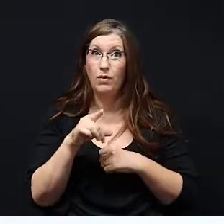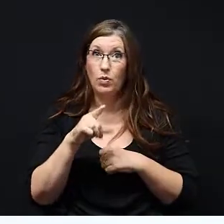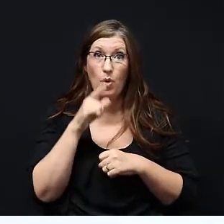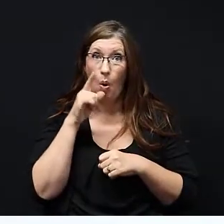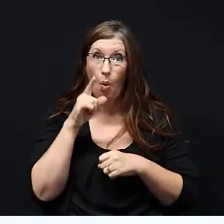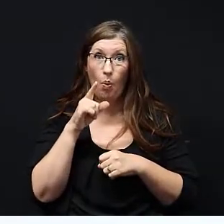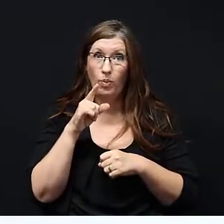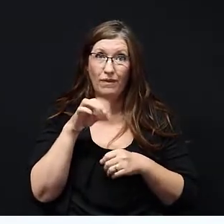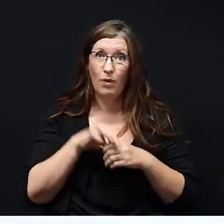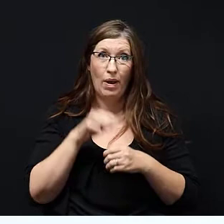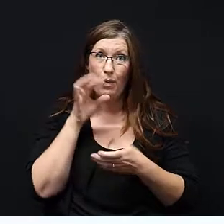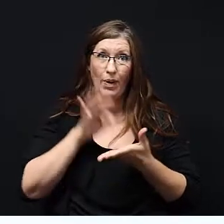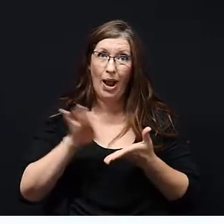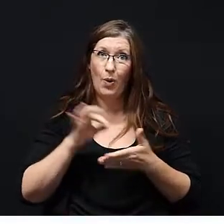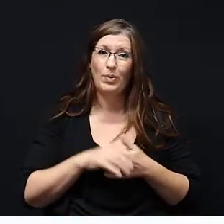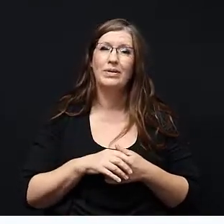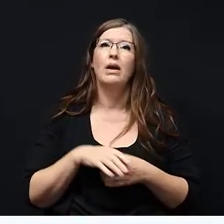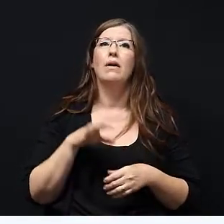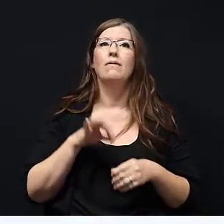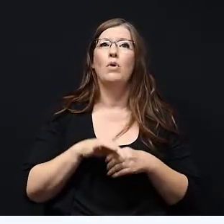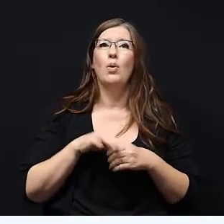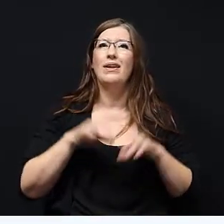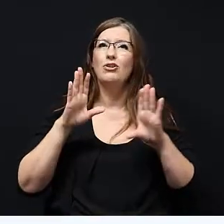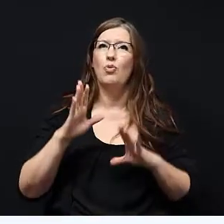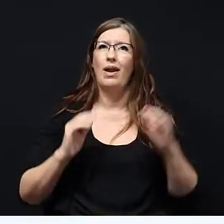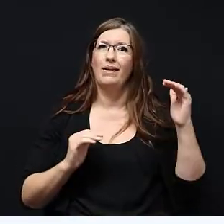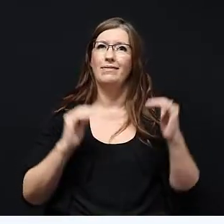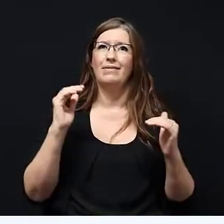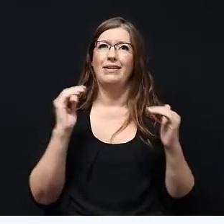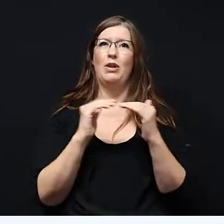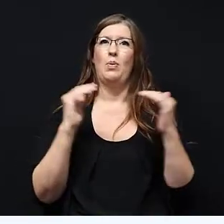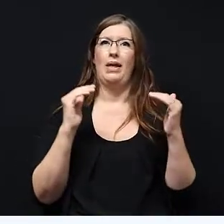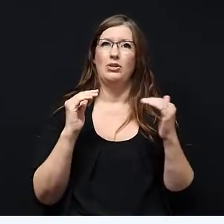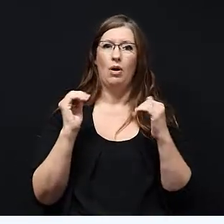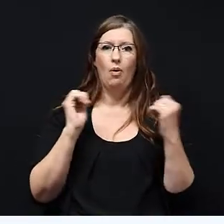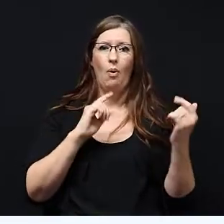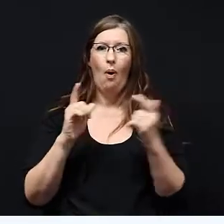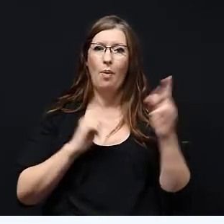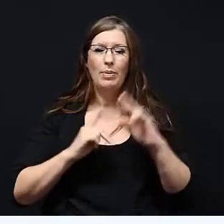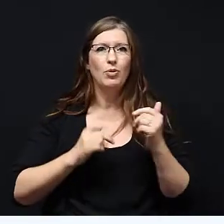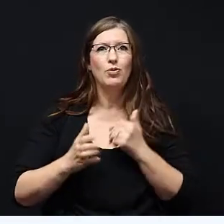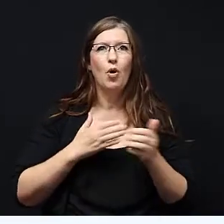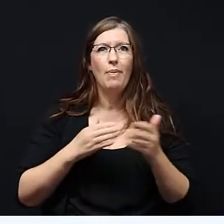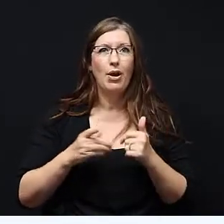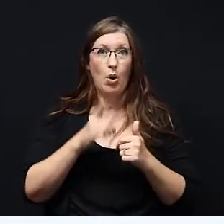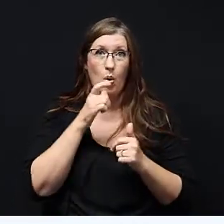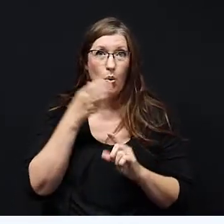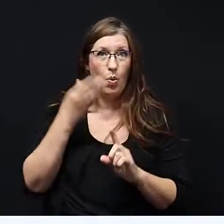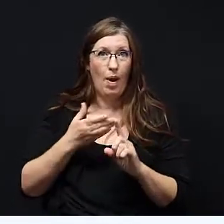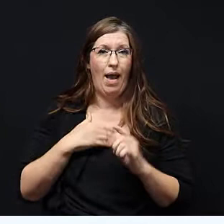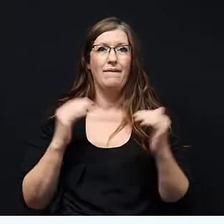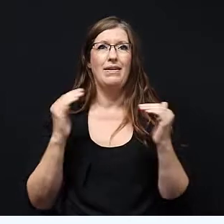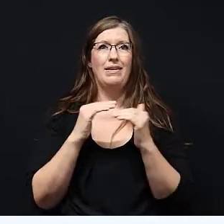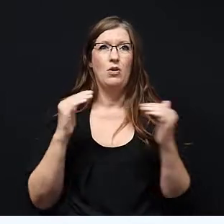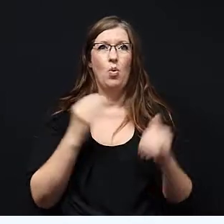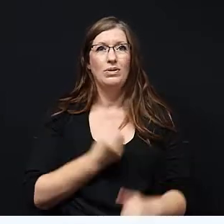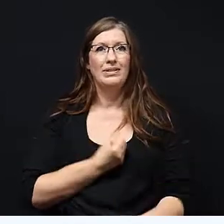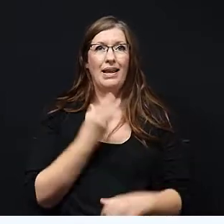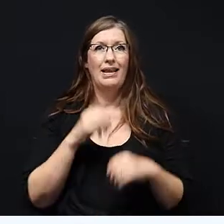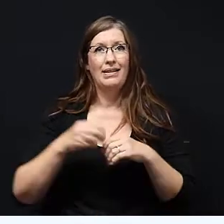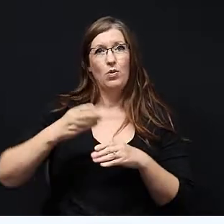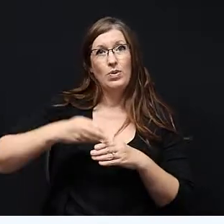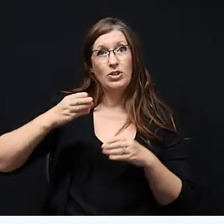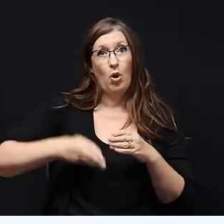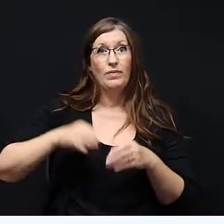does count. If you don't vote, it won't. Voting is the great equalizer. It allows everyone, no matter who they are, to have an equal say